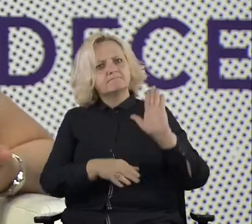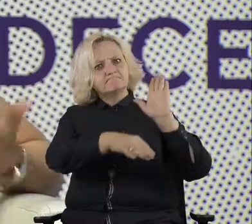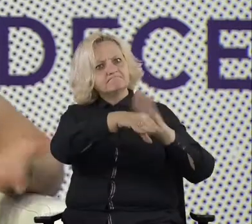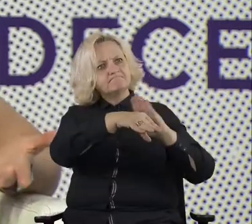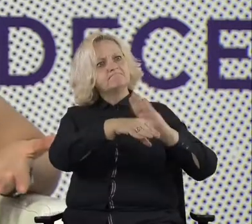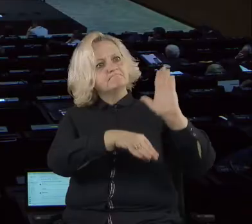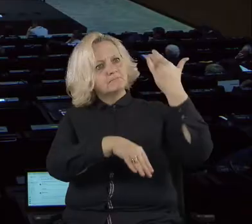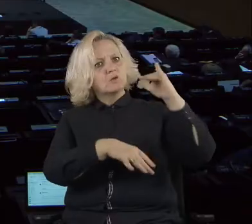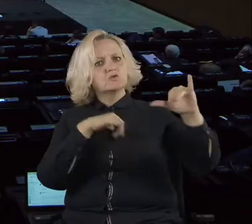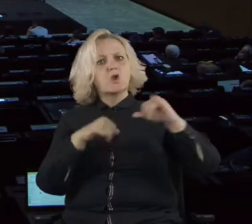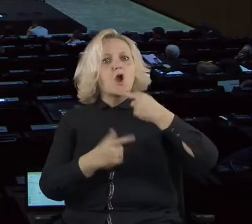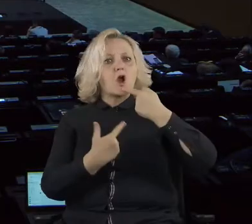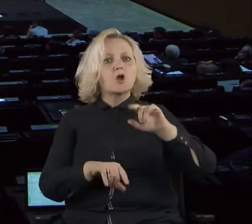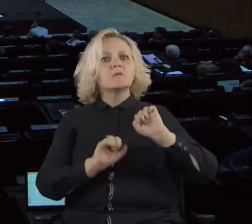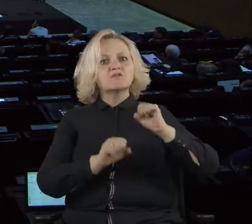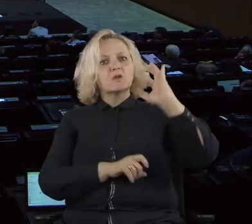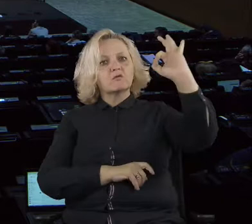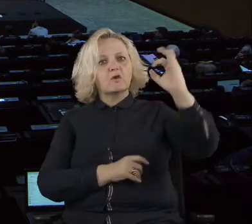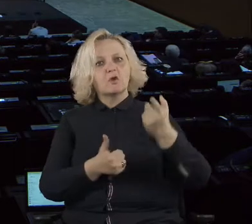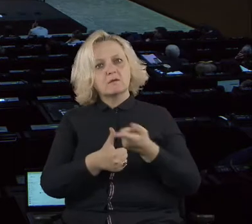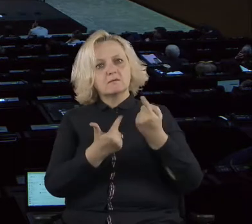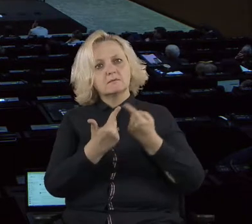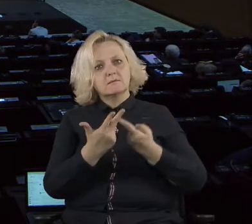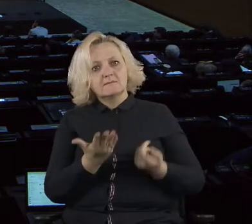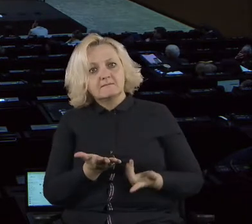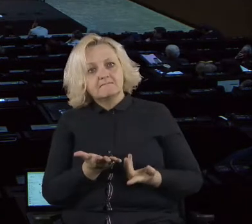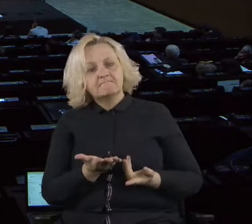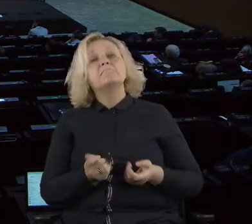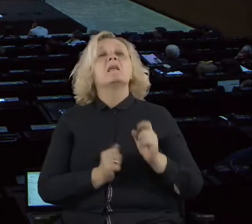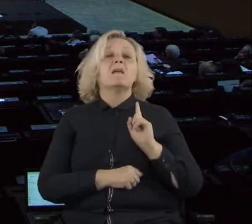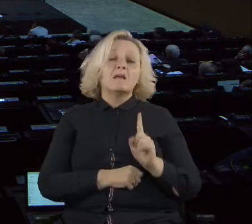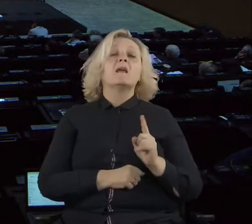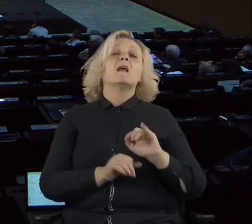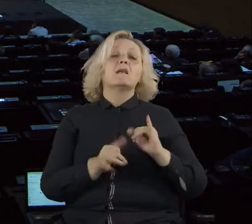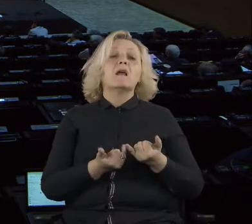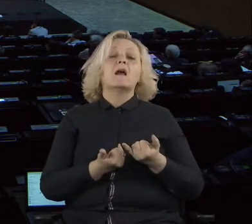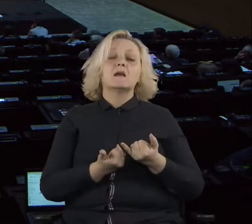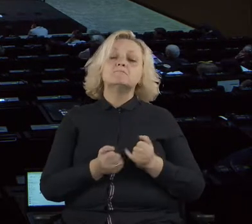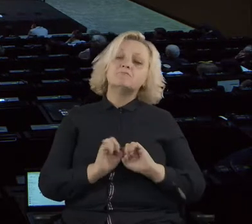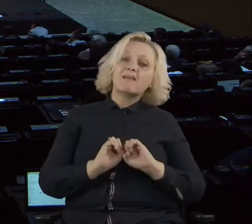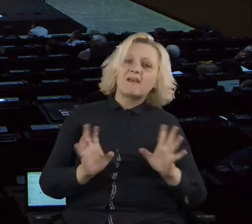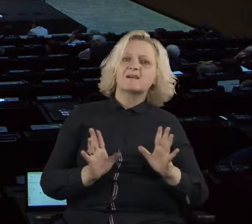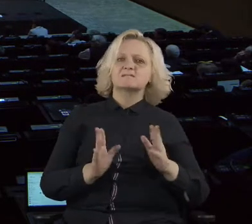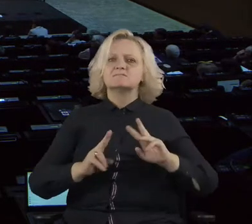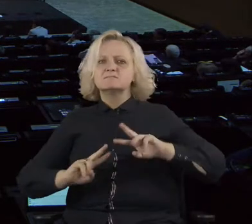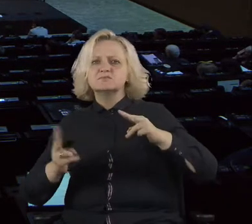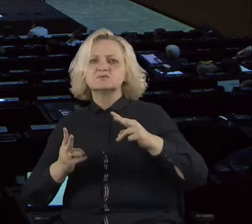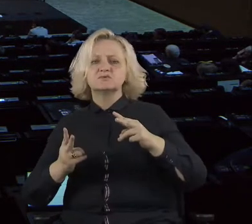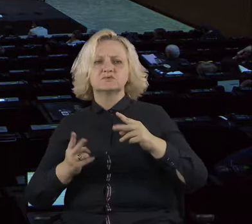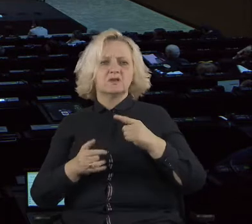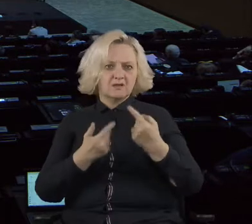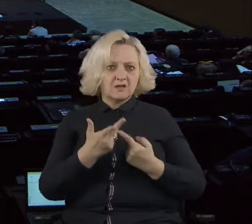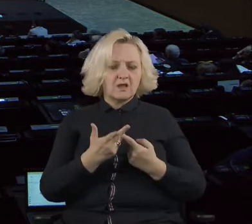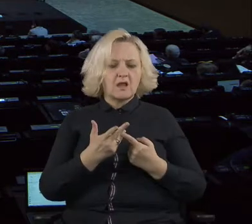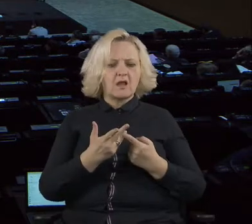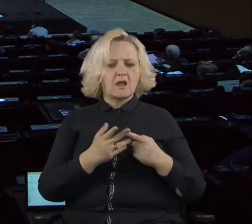convert transparency actually into accountability. Um, there was recently a notion, um, introduced maybe a year or two ago